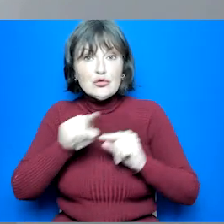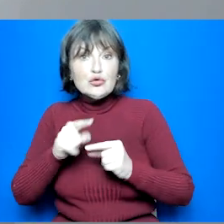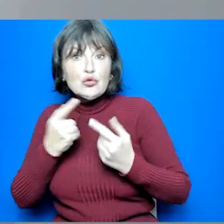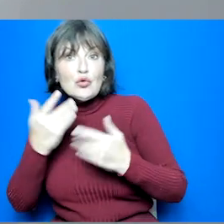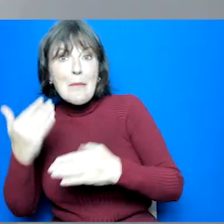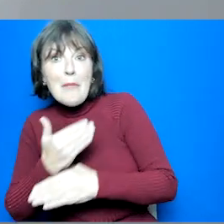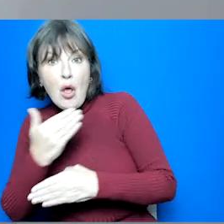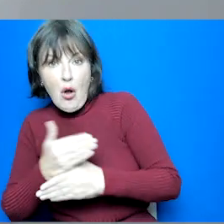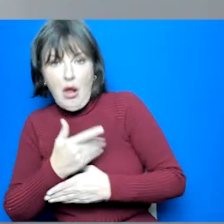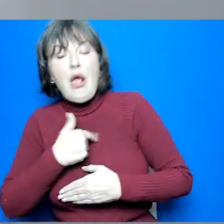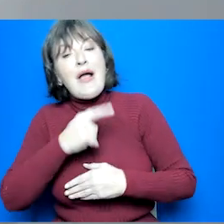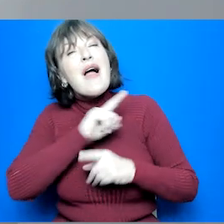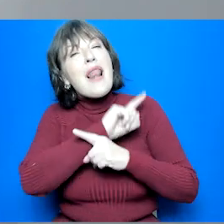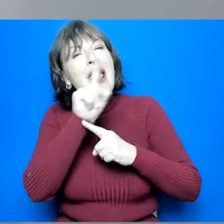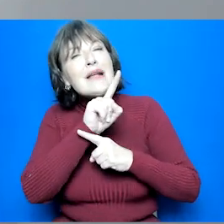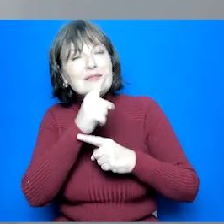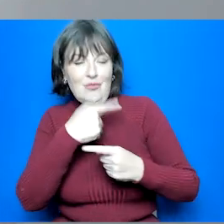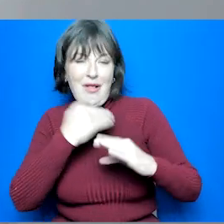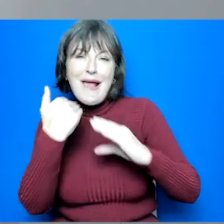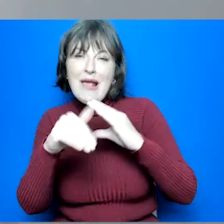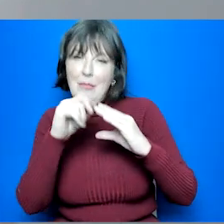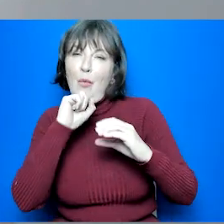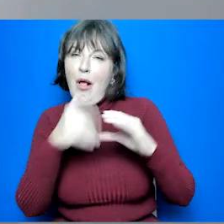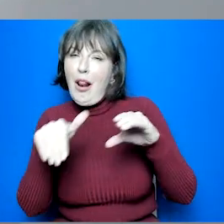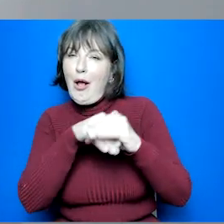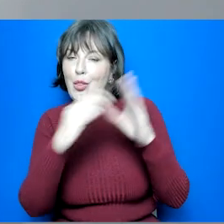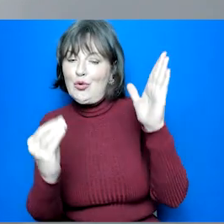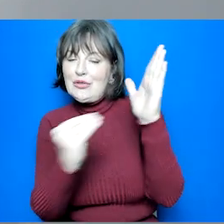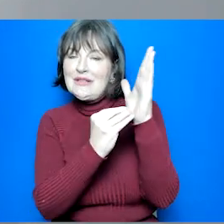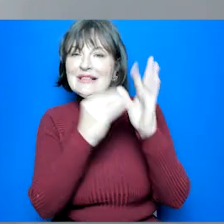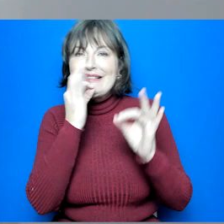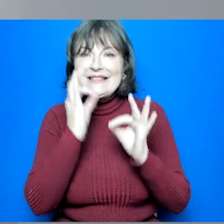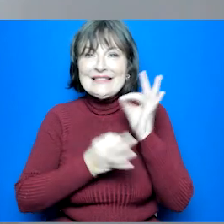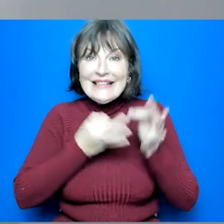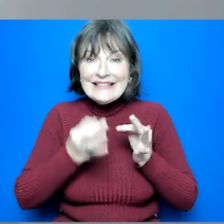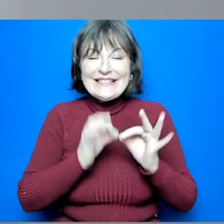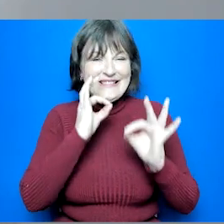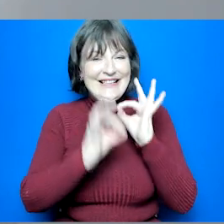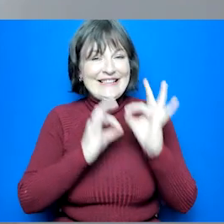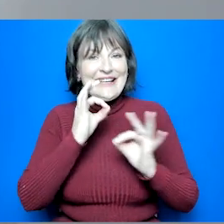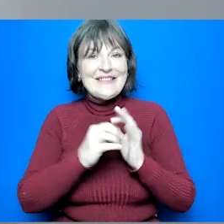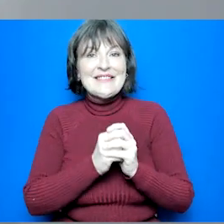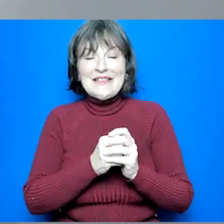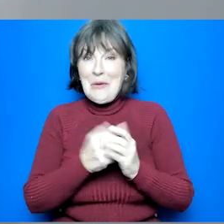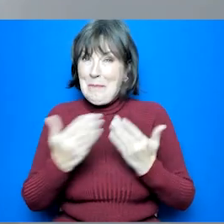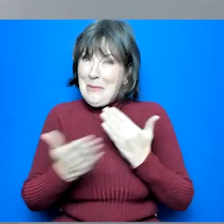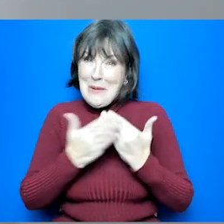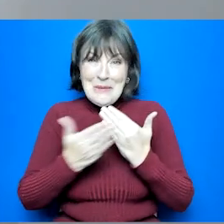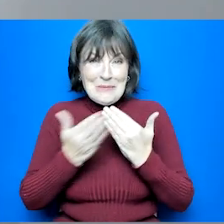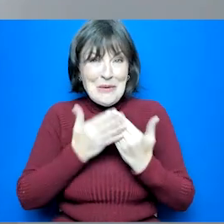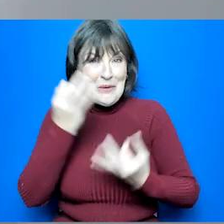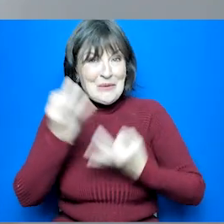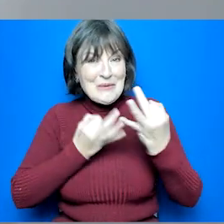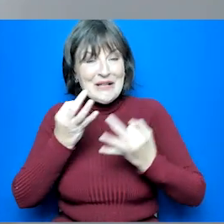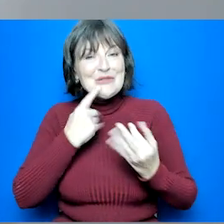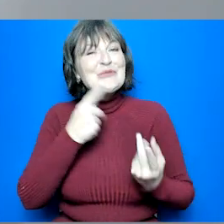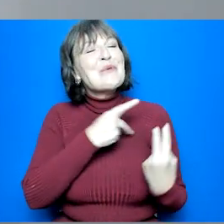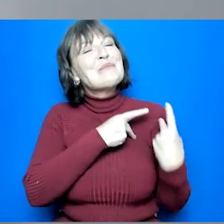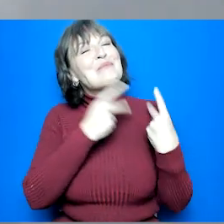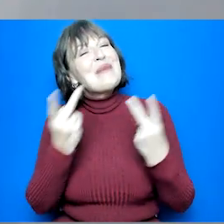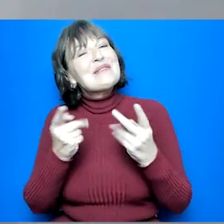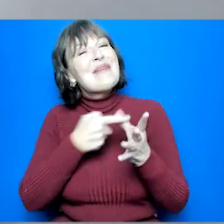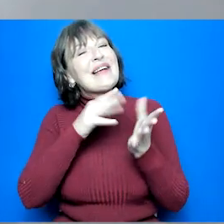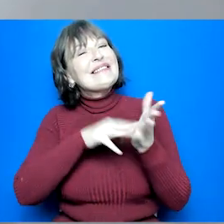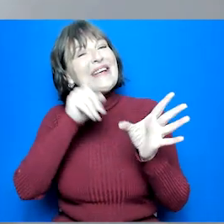sure they're available in our follow-up guide that will be sent out to you as well so many questions coming in so I'm going to pass back to Amy to answer some more for you